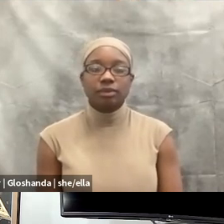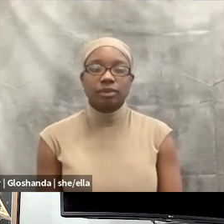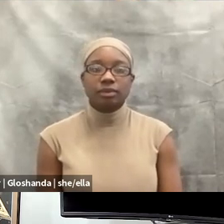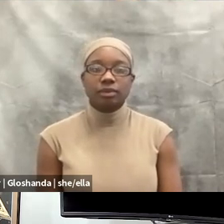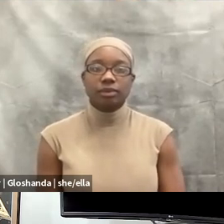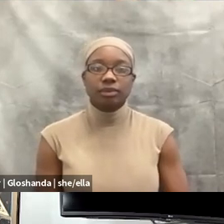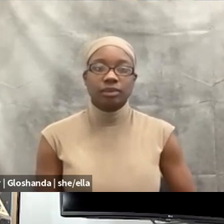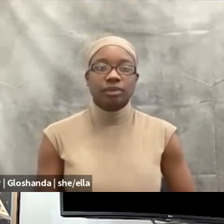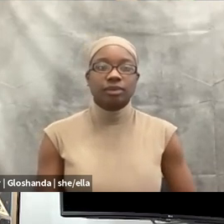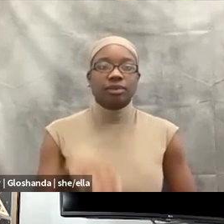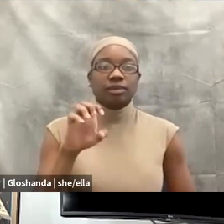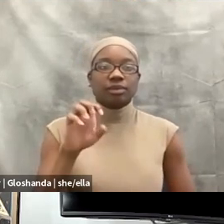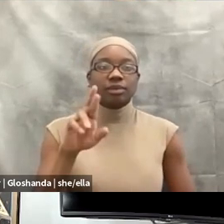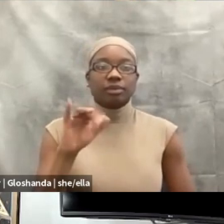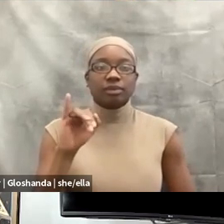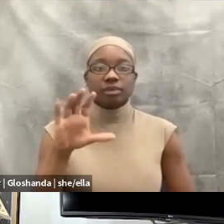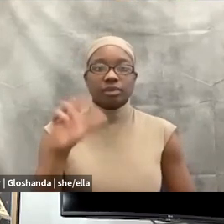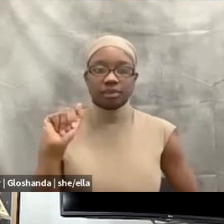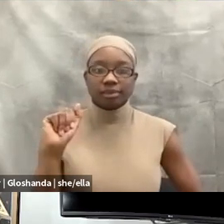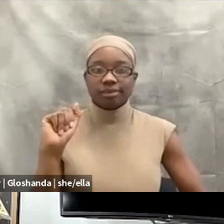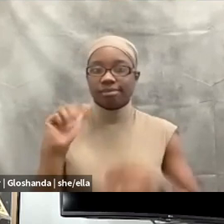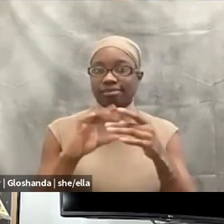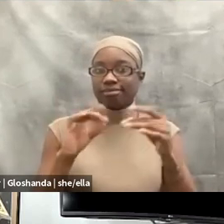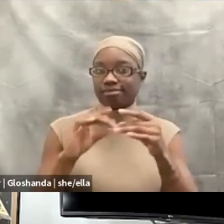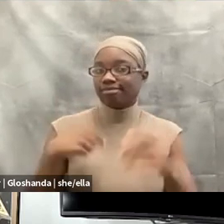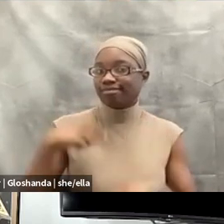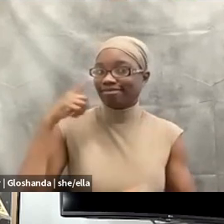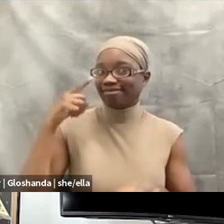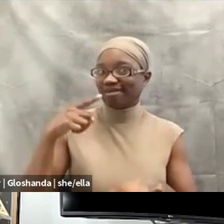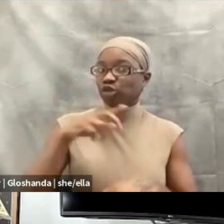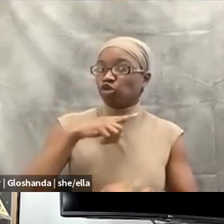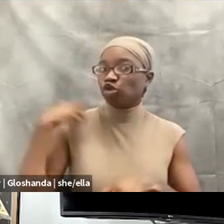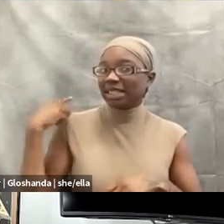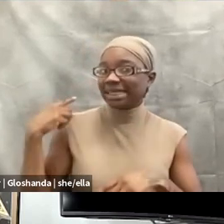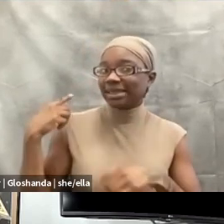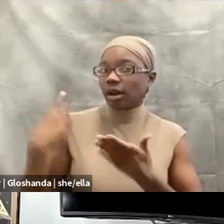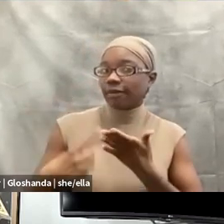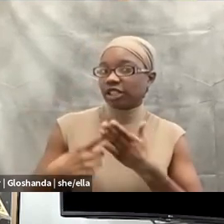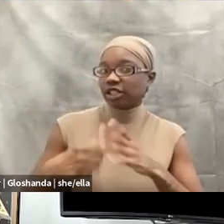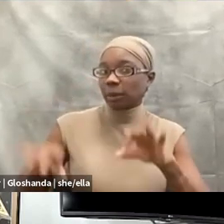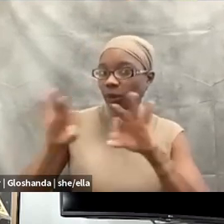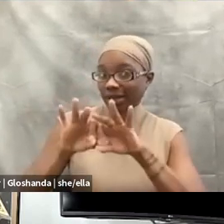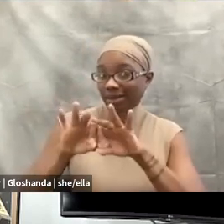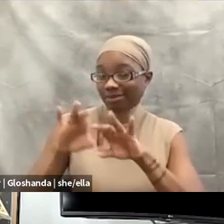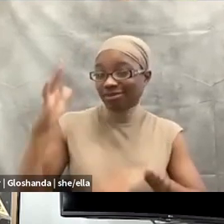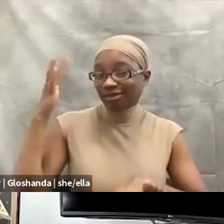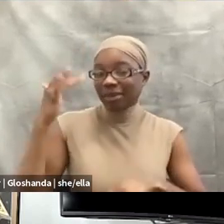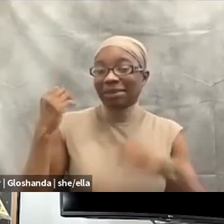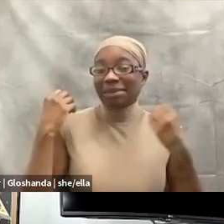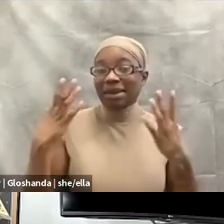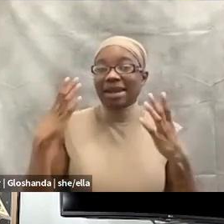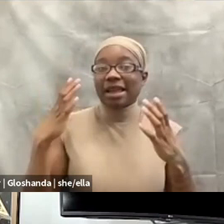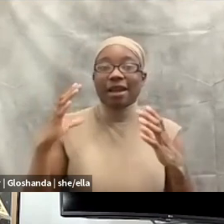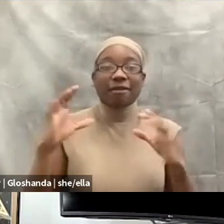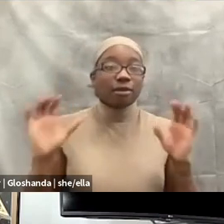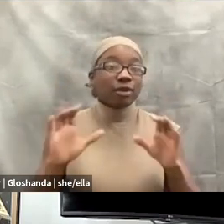I think this risk conversation is so important because a lot of the practitioners I'm in community with, you know, nobody just